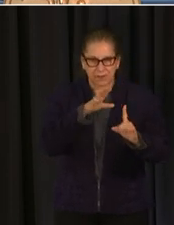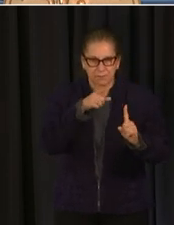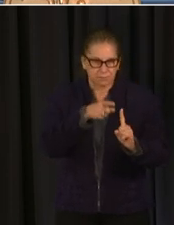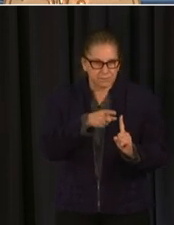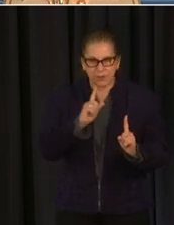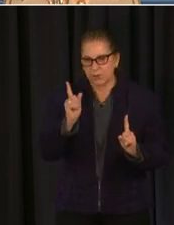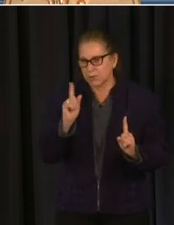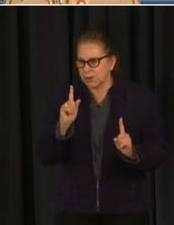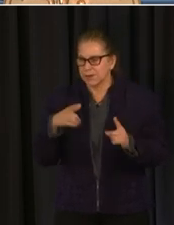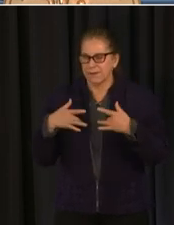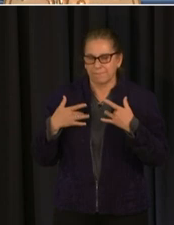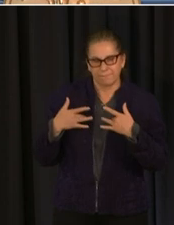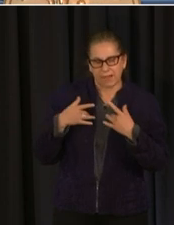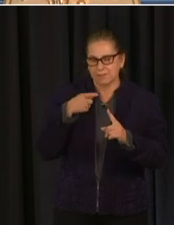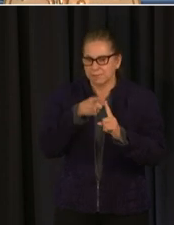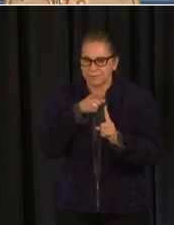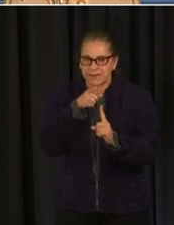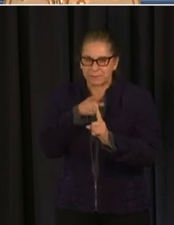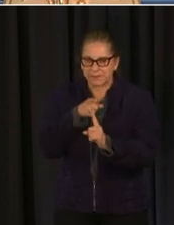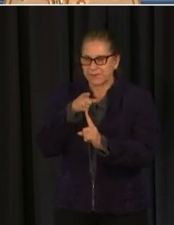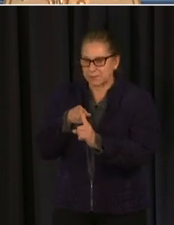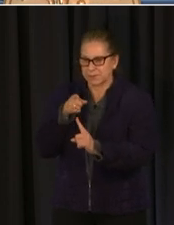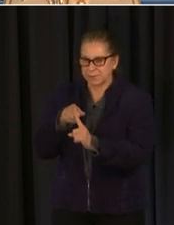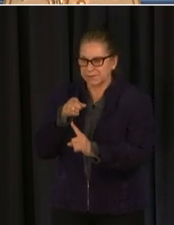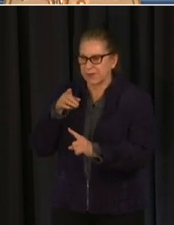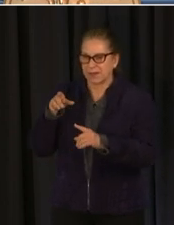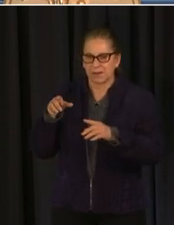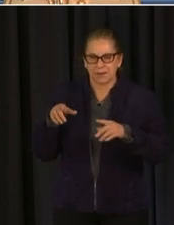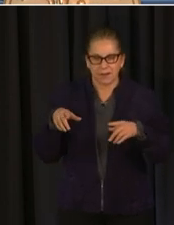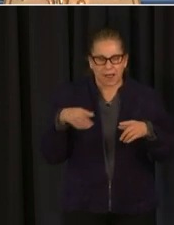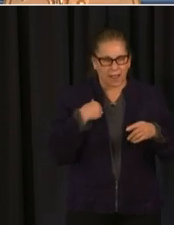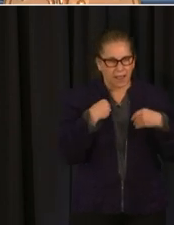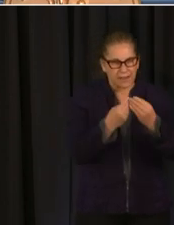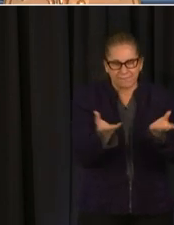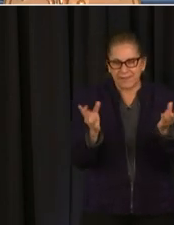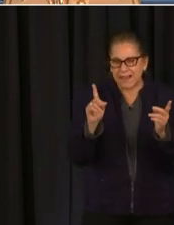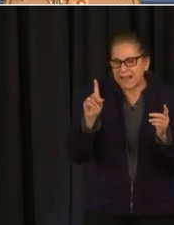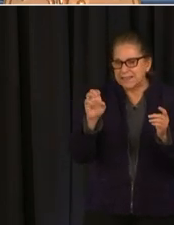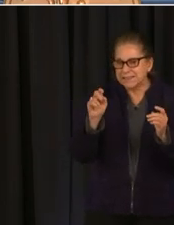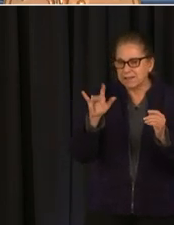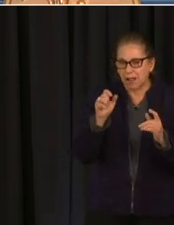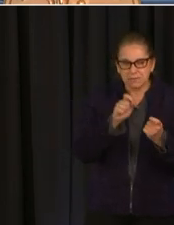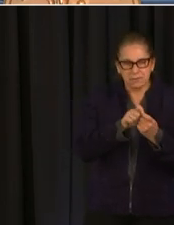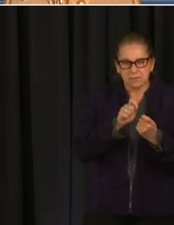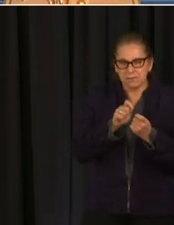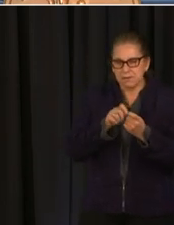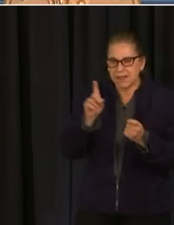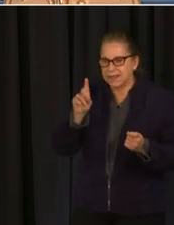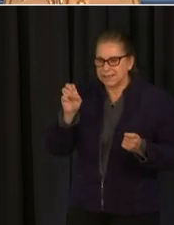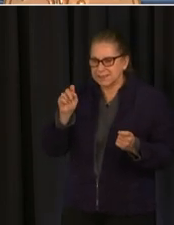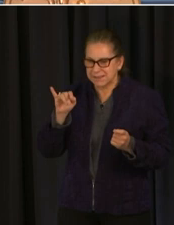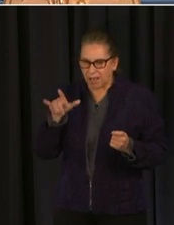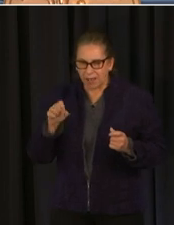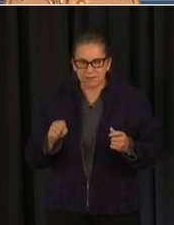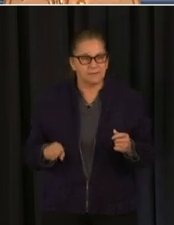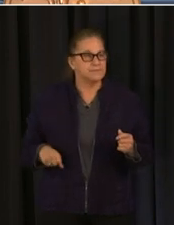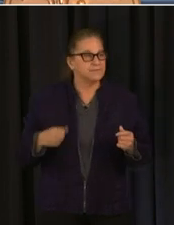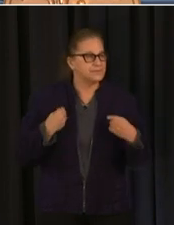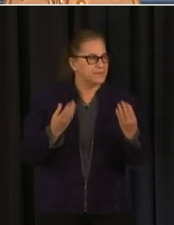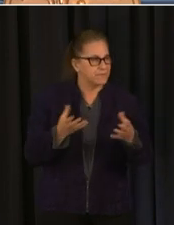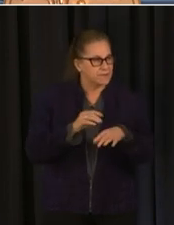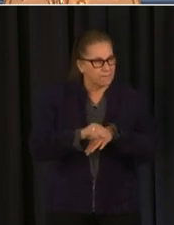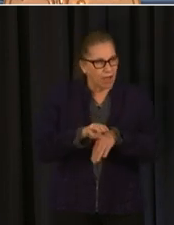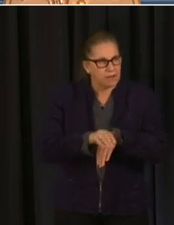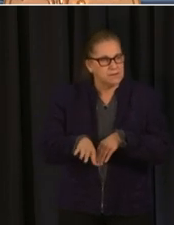venues and activities and sectors uh will be replaced by more general guidance on